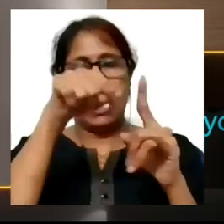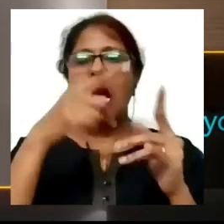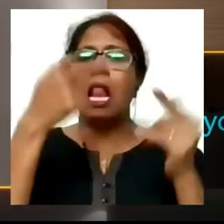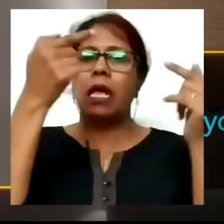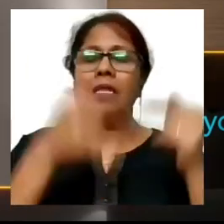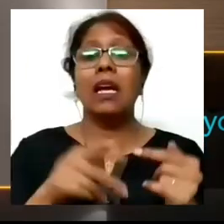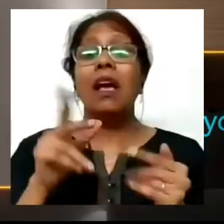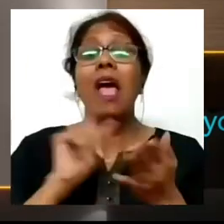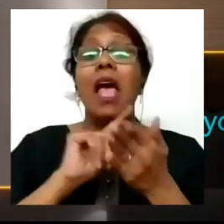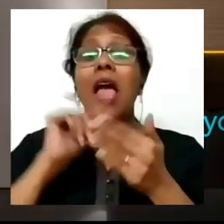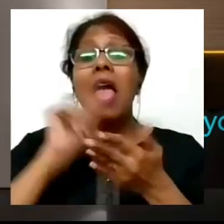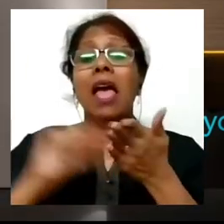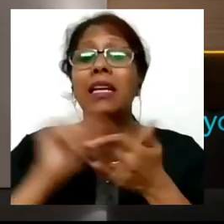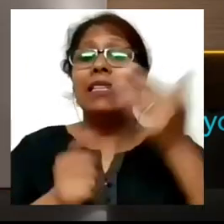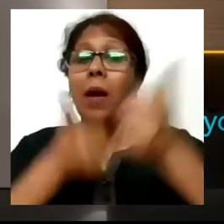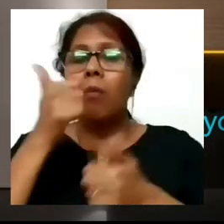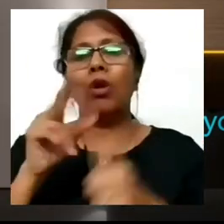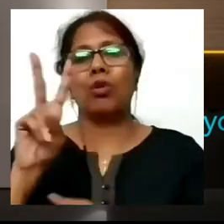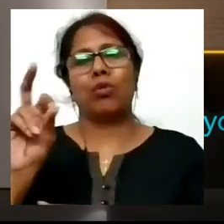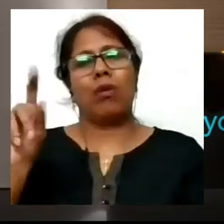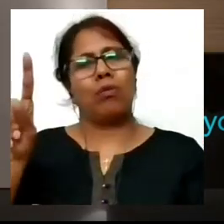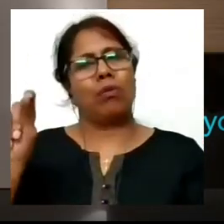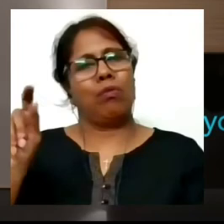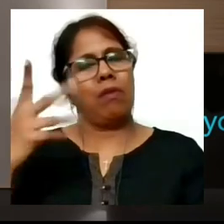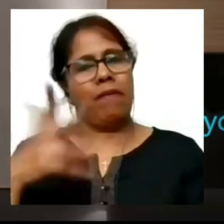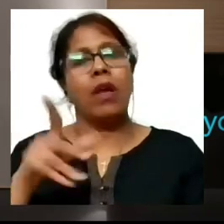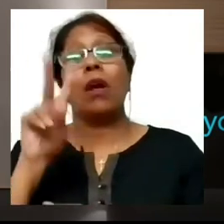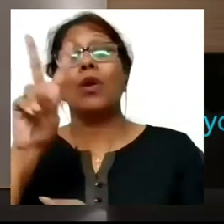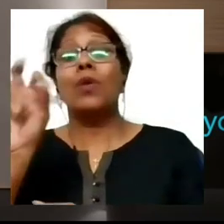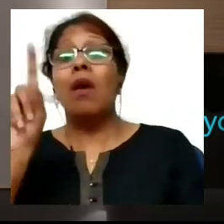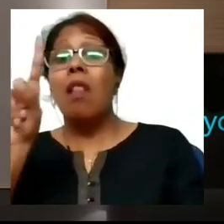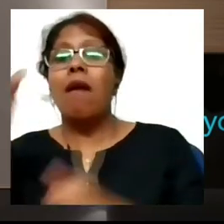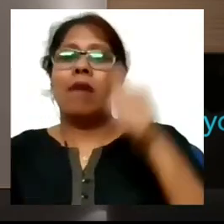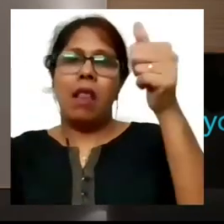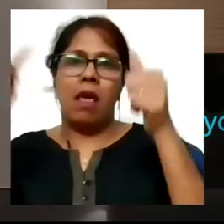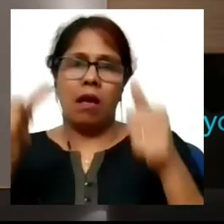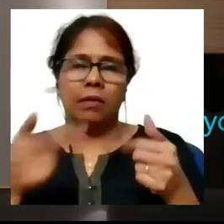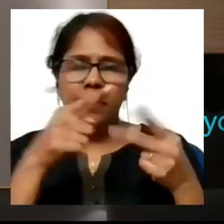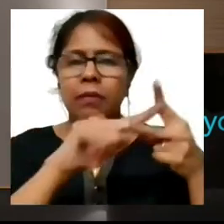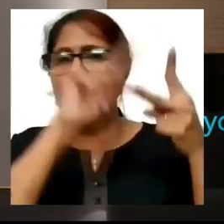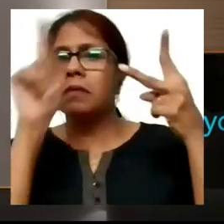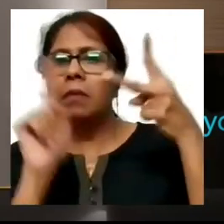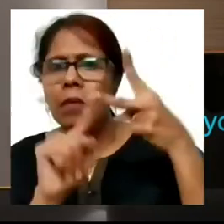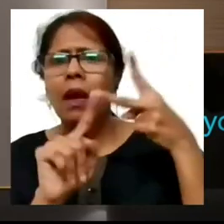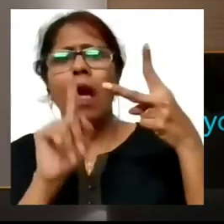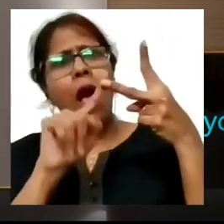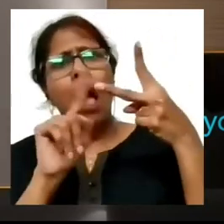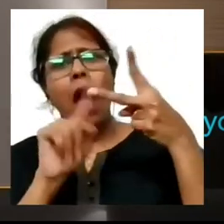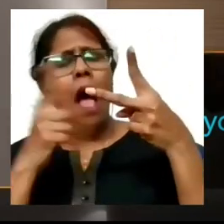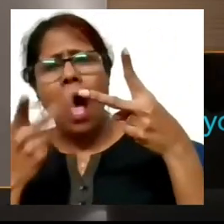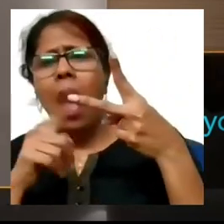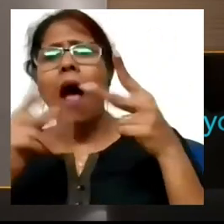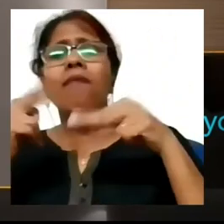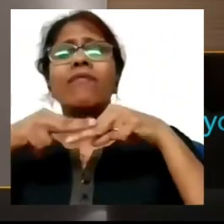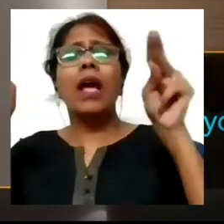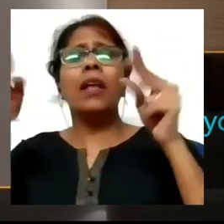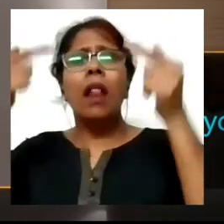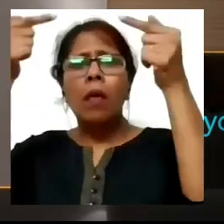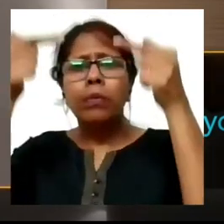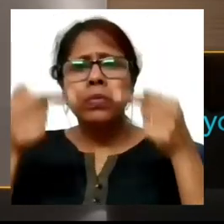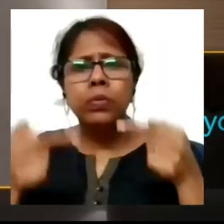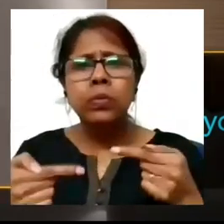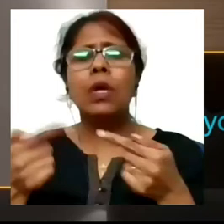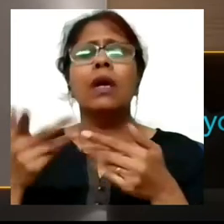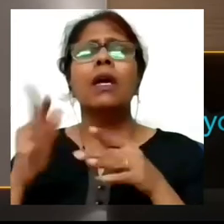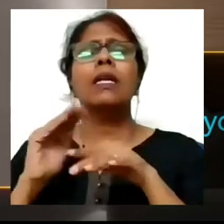so I was present in the rank list but when the final service allocation came my name was not there and I when I